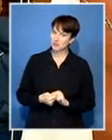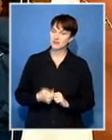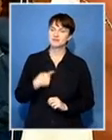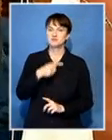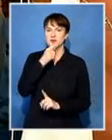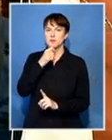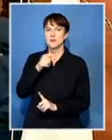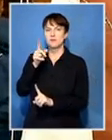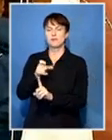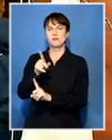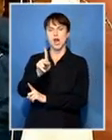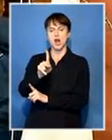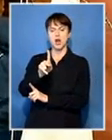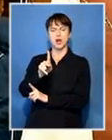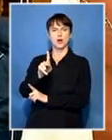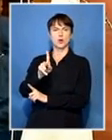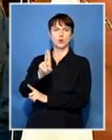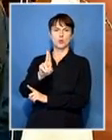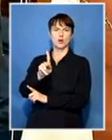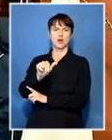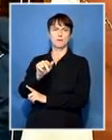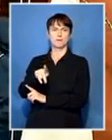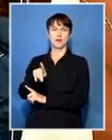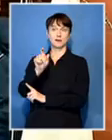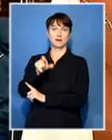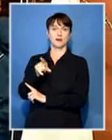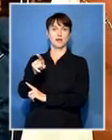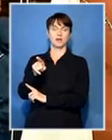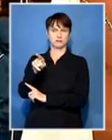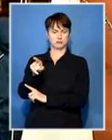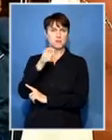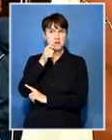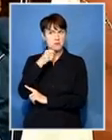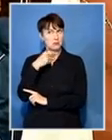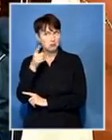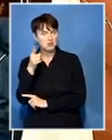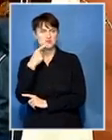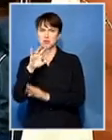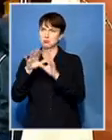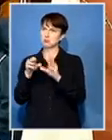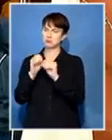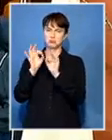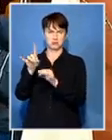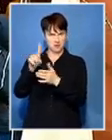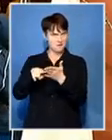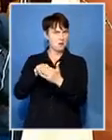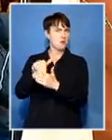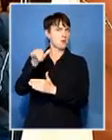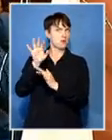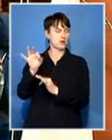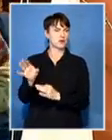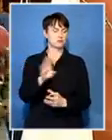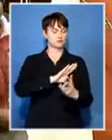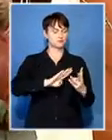colleague Leratu who's in Cookhouse also identified as a hot spot nothing happening there except voting which is good news and also